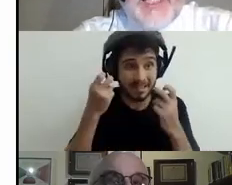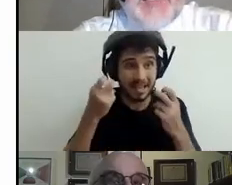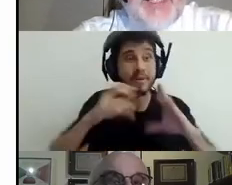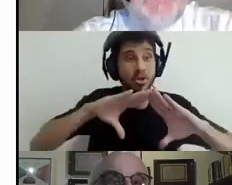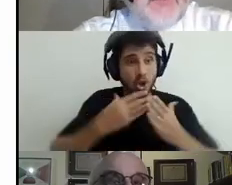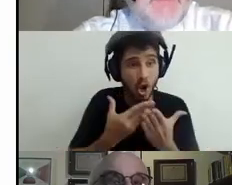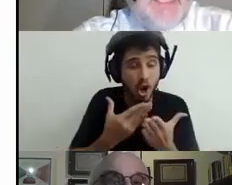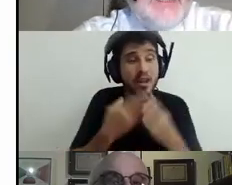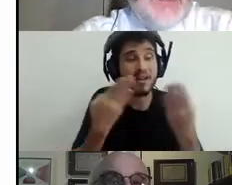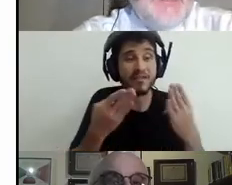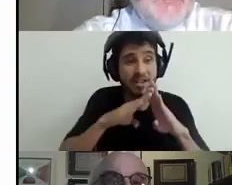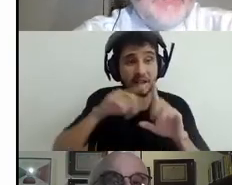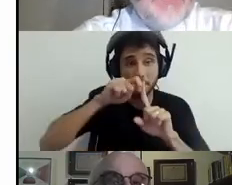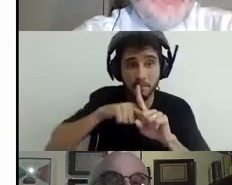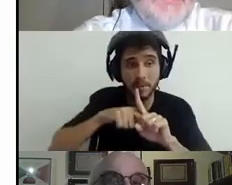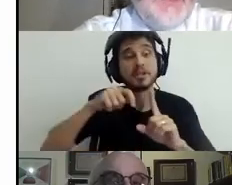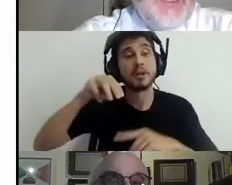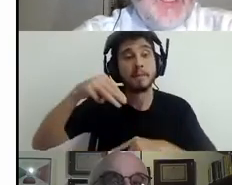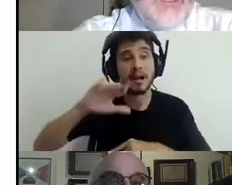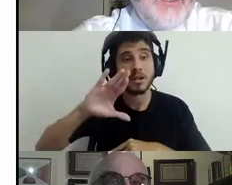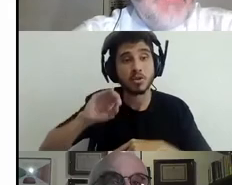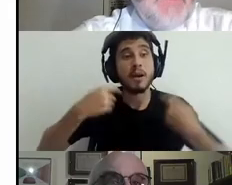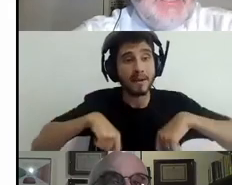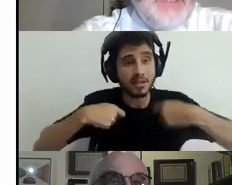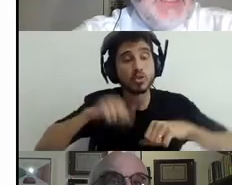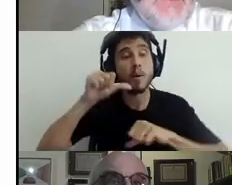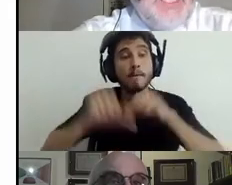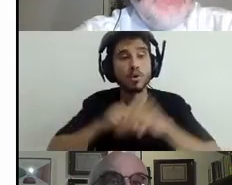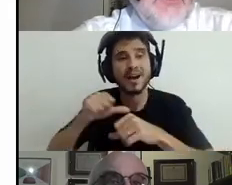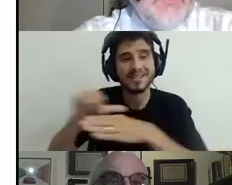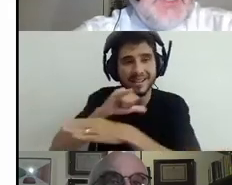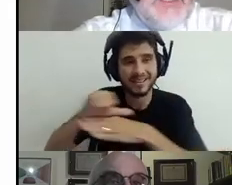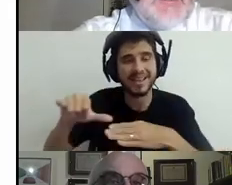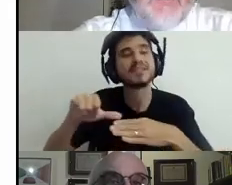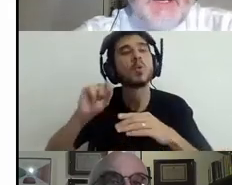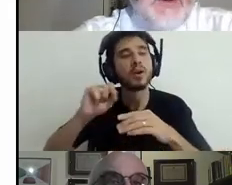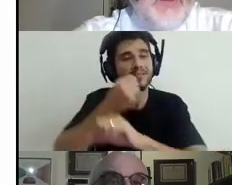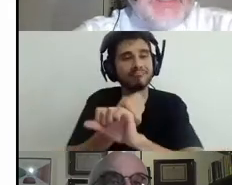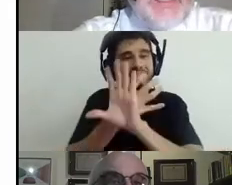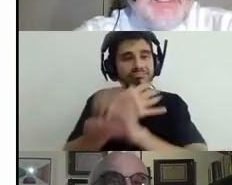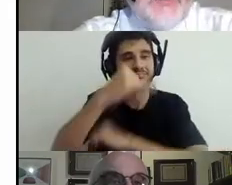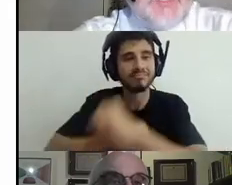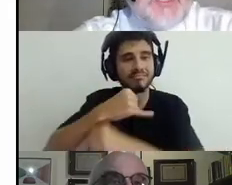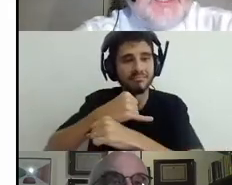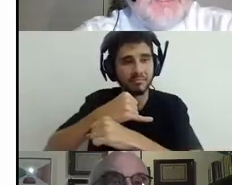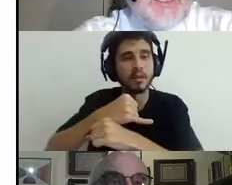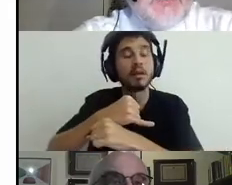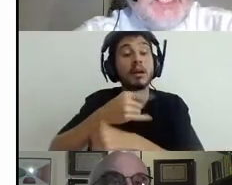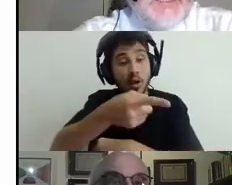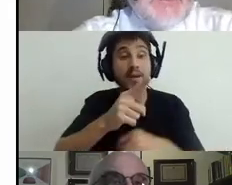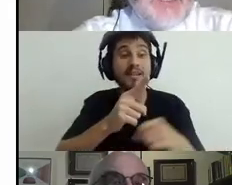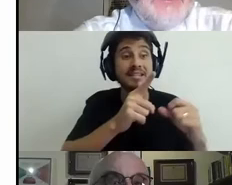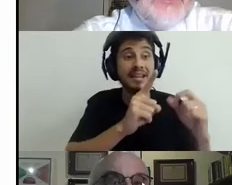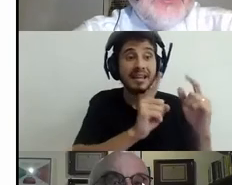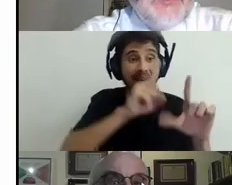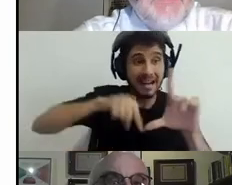an online platform. And these data come from a mathematics platform, which is very widely used in the, in the